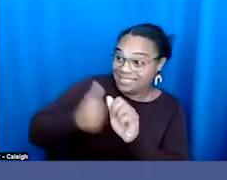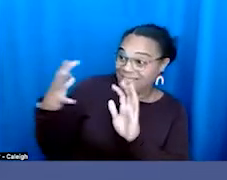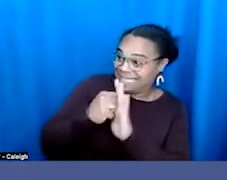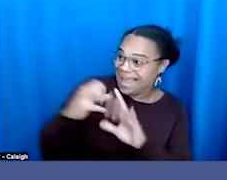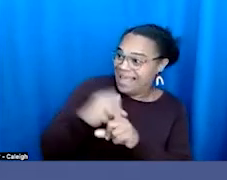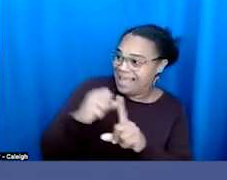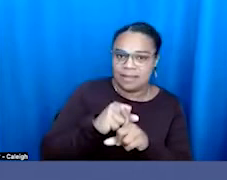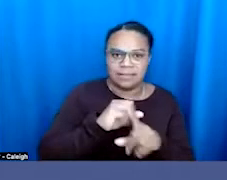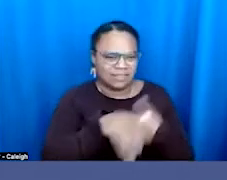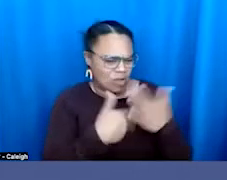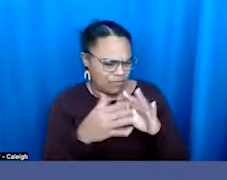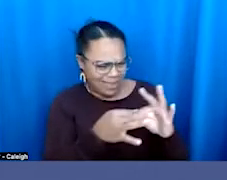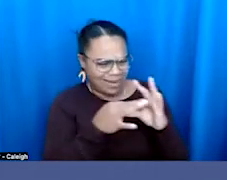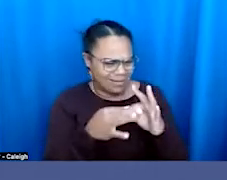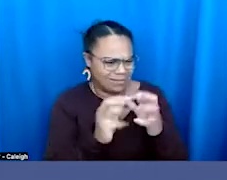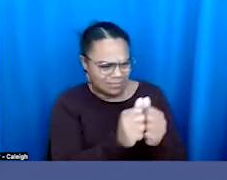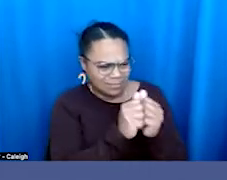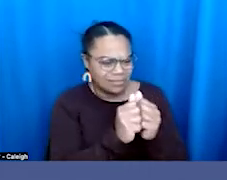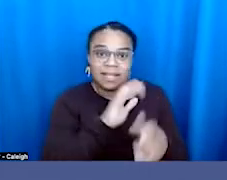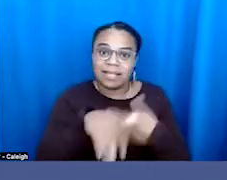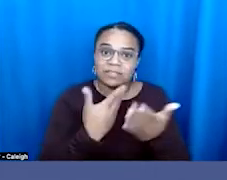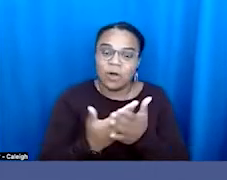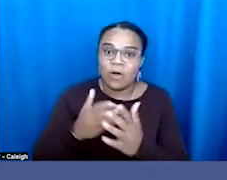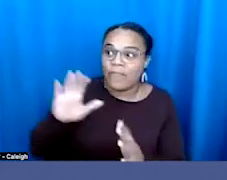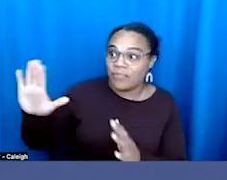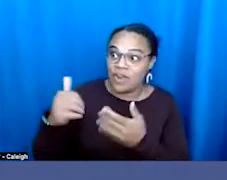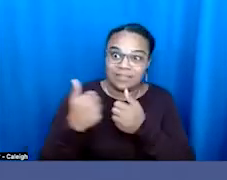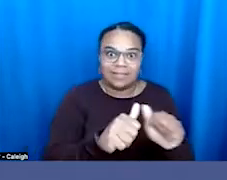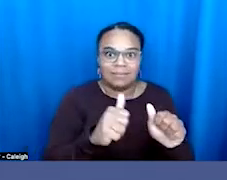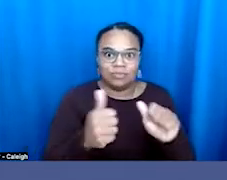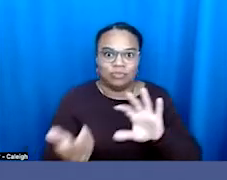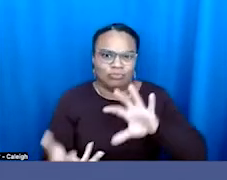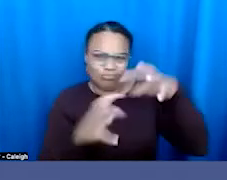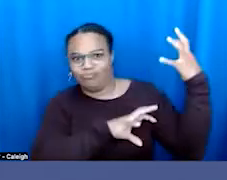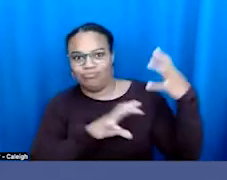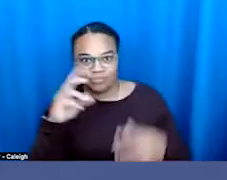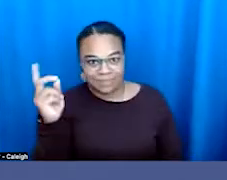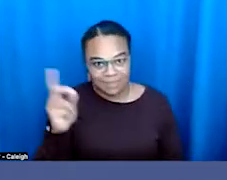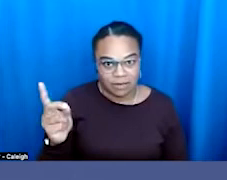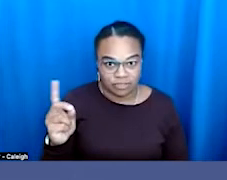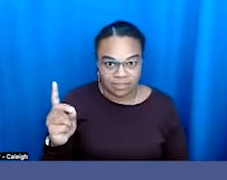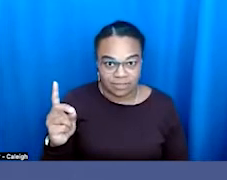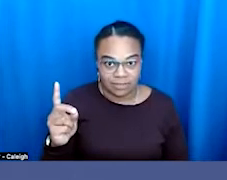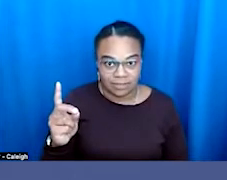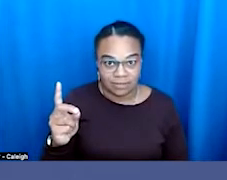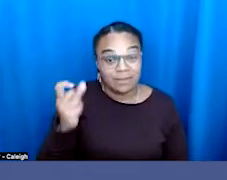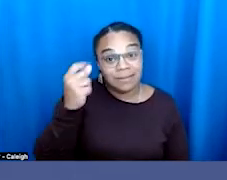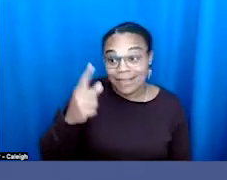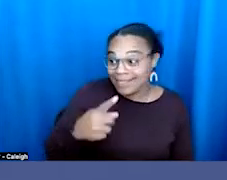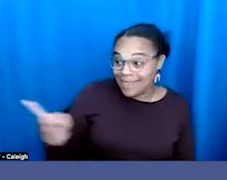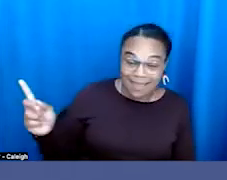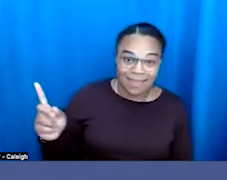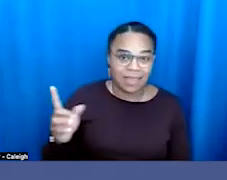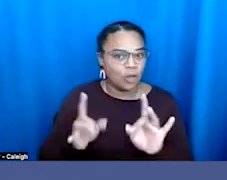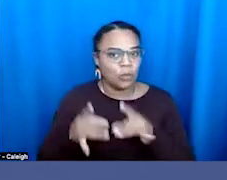democracy. And part of the reason for that, again, you touched on it here. They don't like what